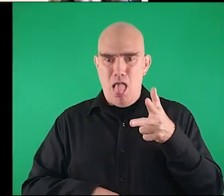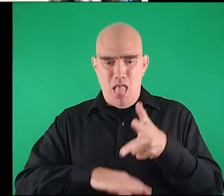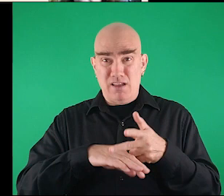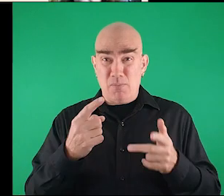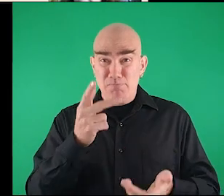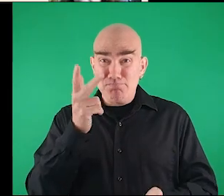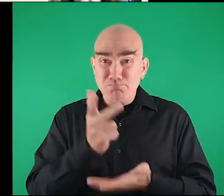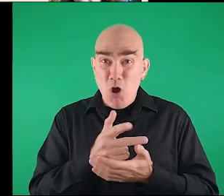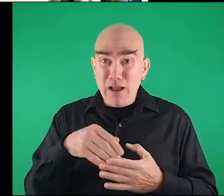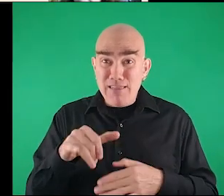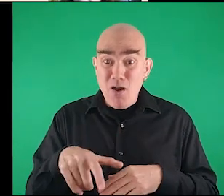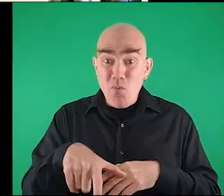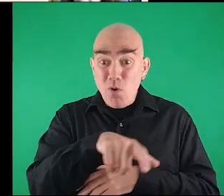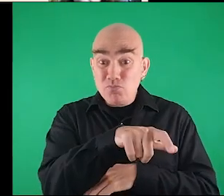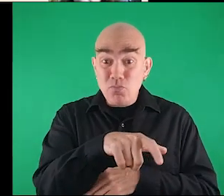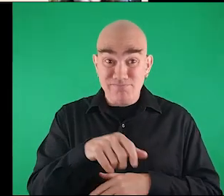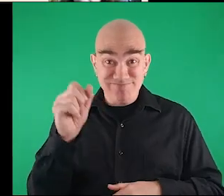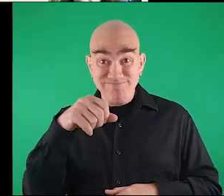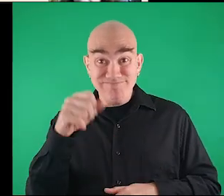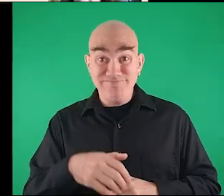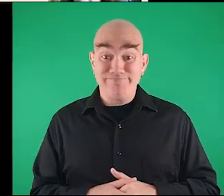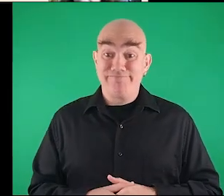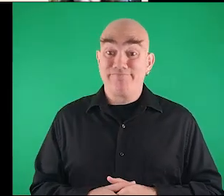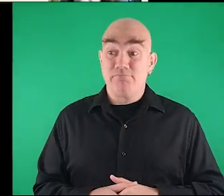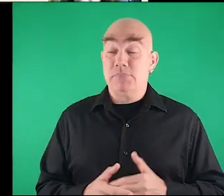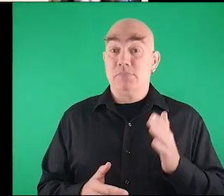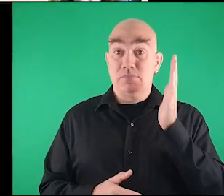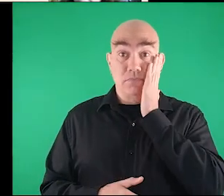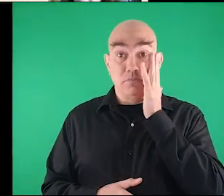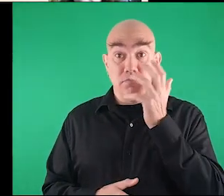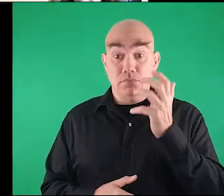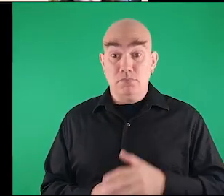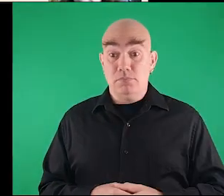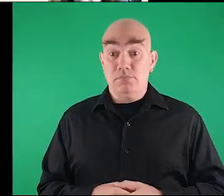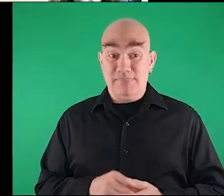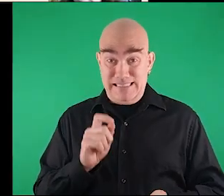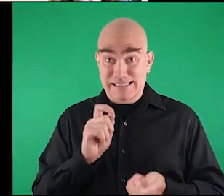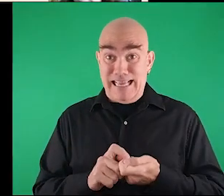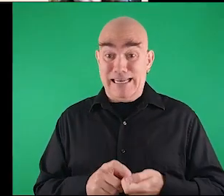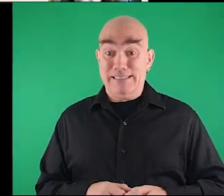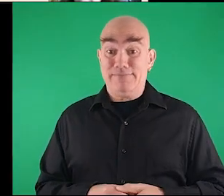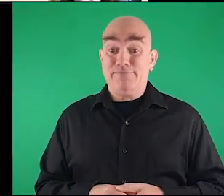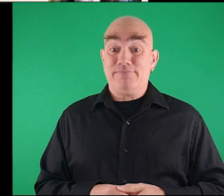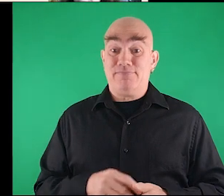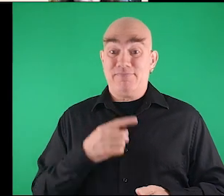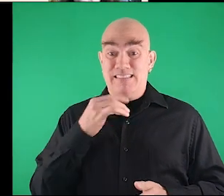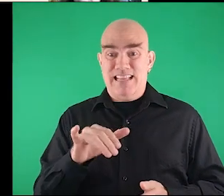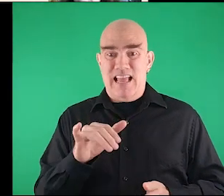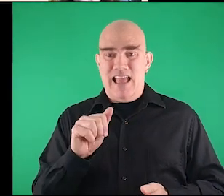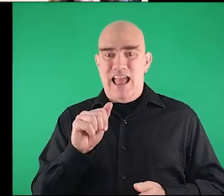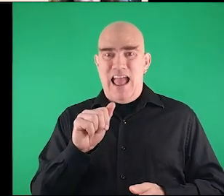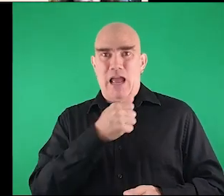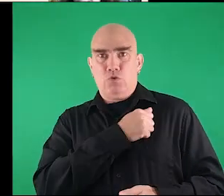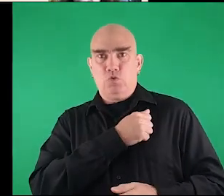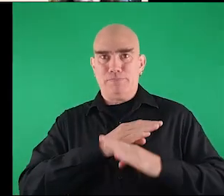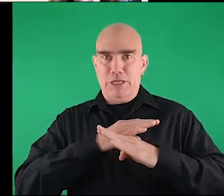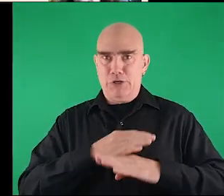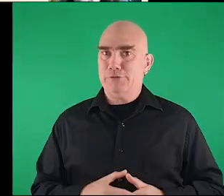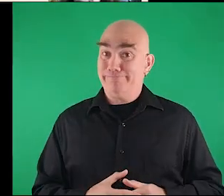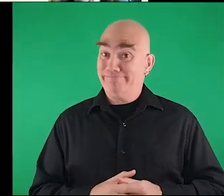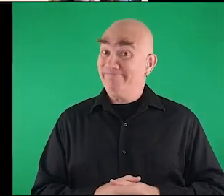somebody's heart right in the crosswalk yes oh my goodness yes it's an actitudinal barrier